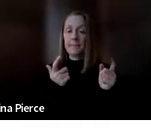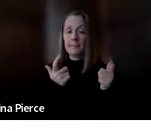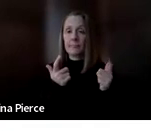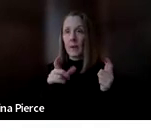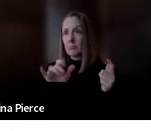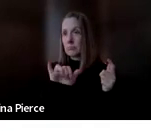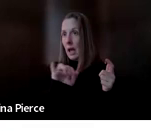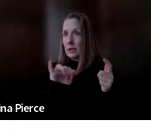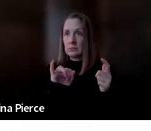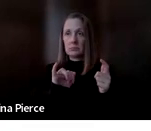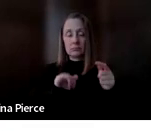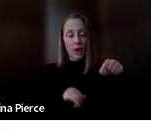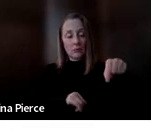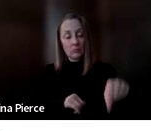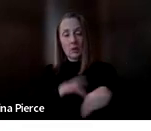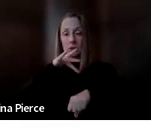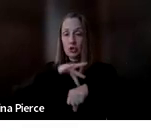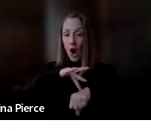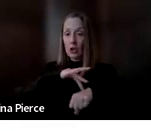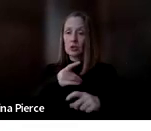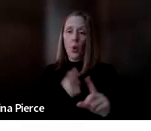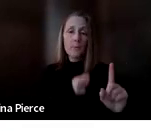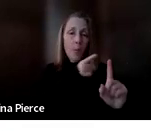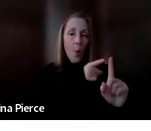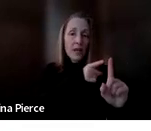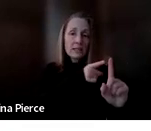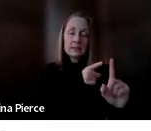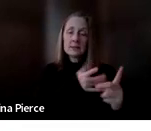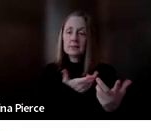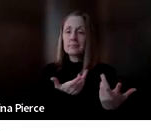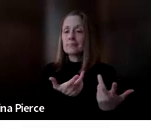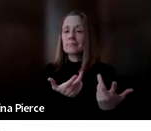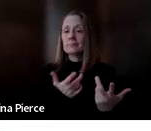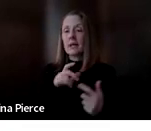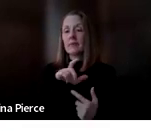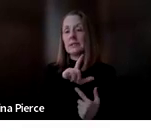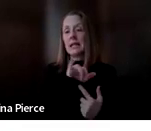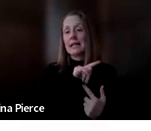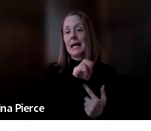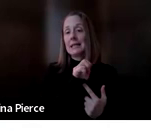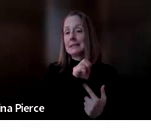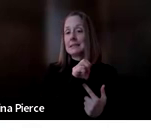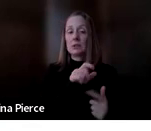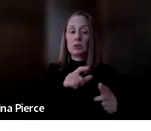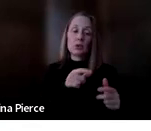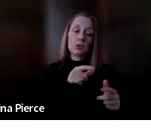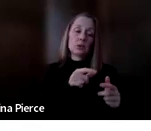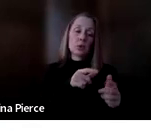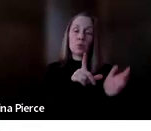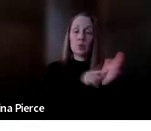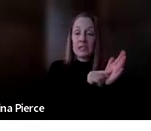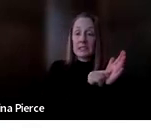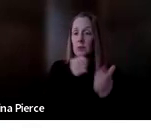and touching with a finger, whether that's on a light tech printed board or on a high tech tablet device.